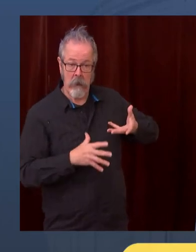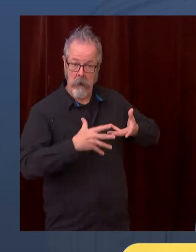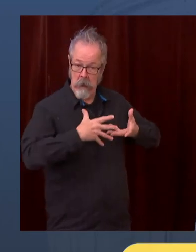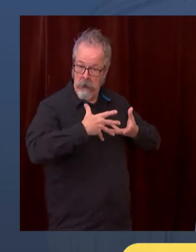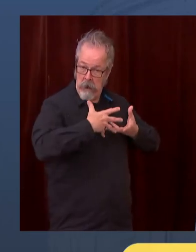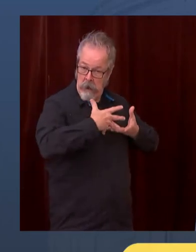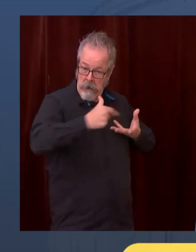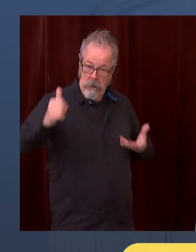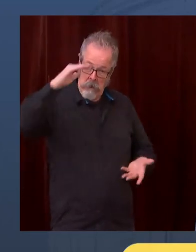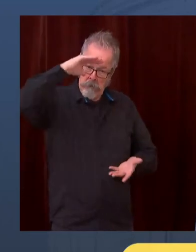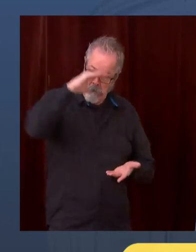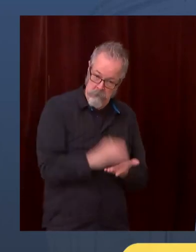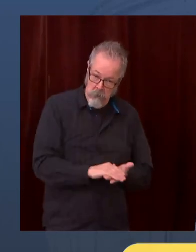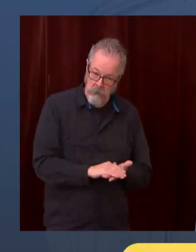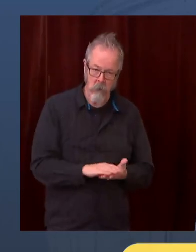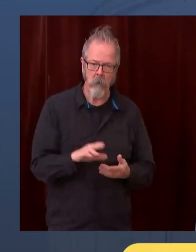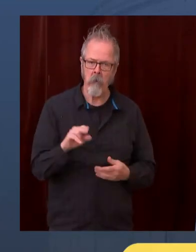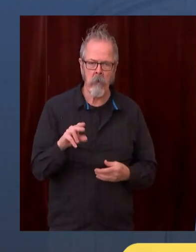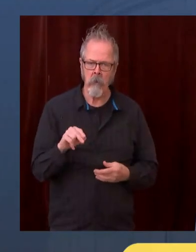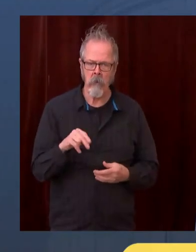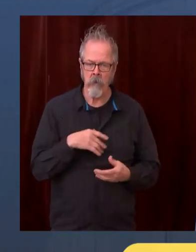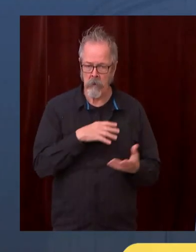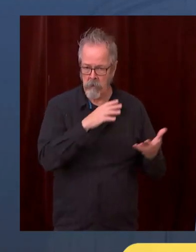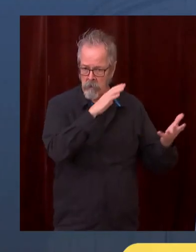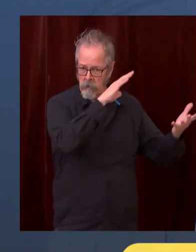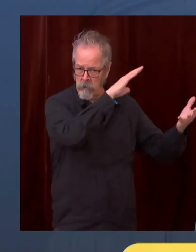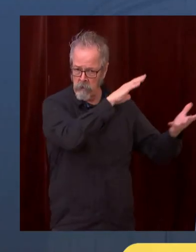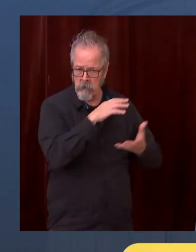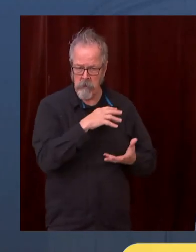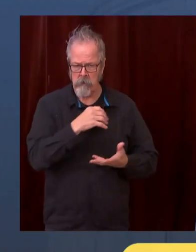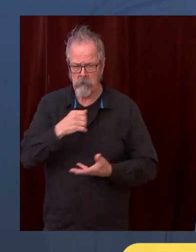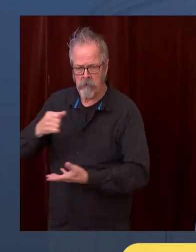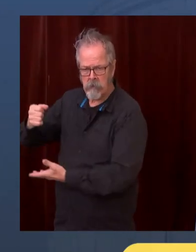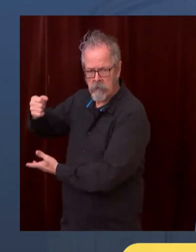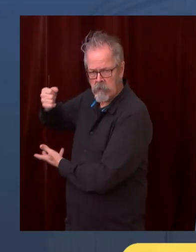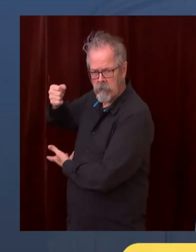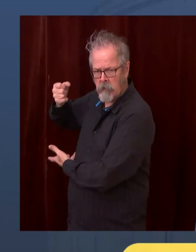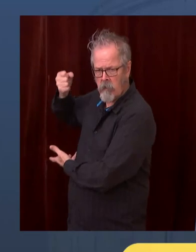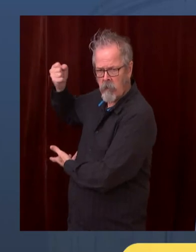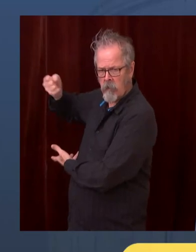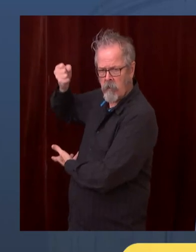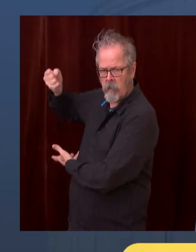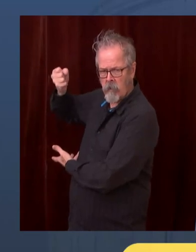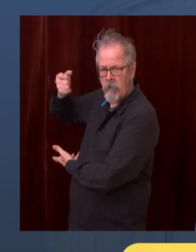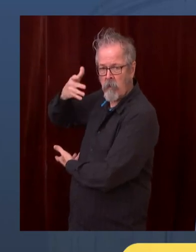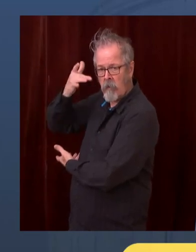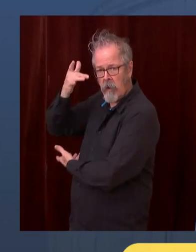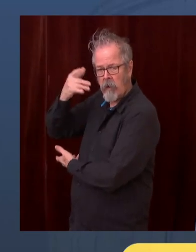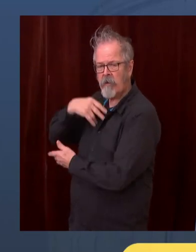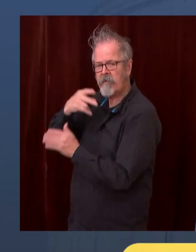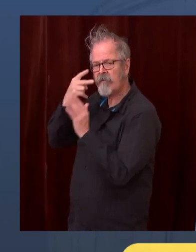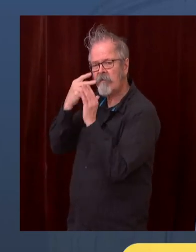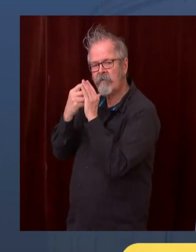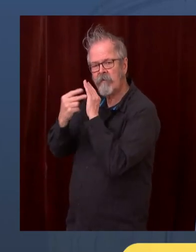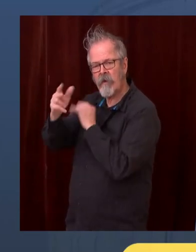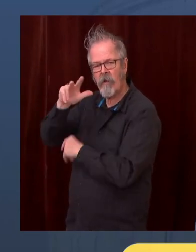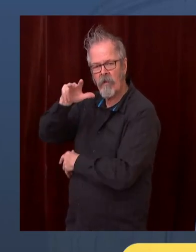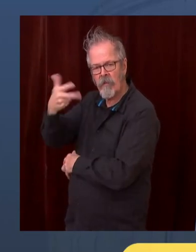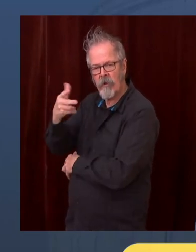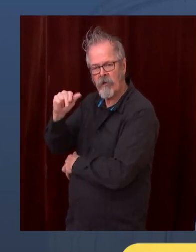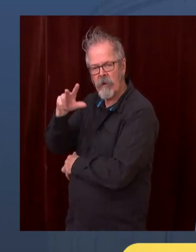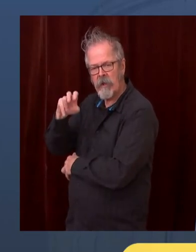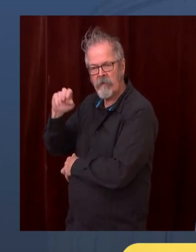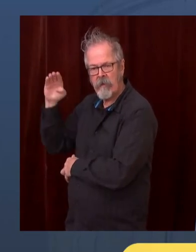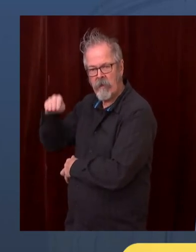realizing some things could come up. And indeed, they came up. The third wave came up. So that's why we're in a position to do the $50 million